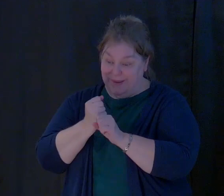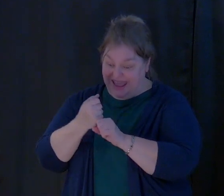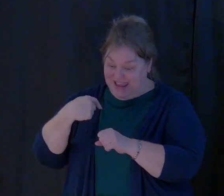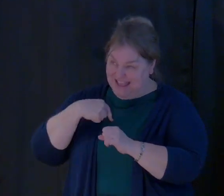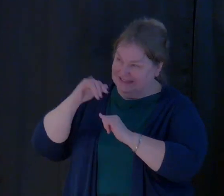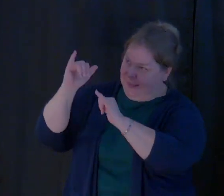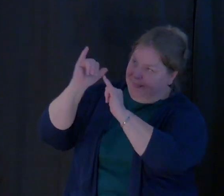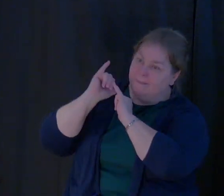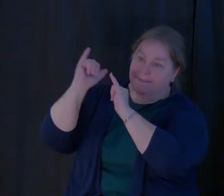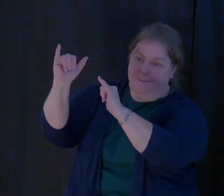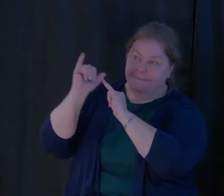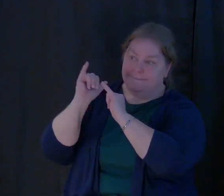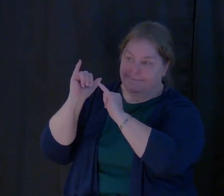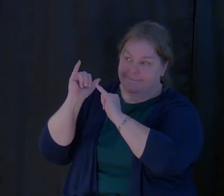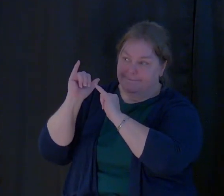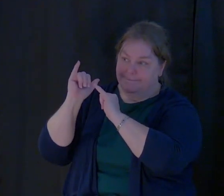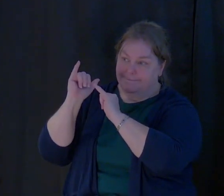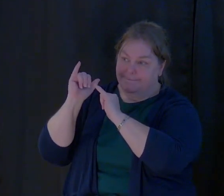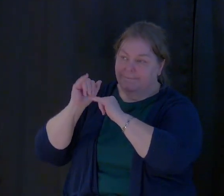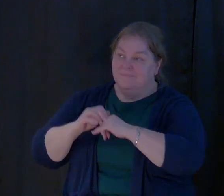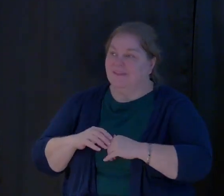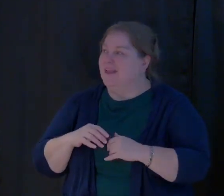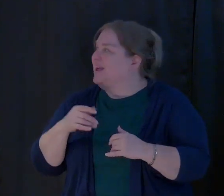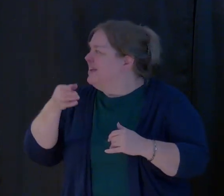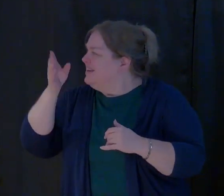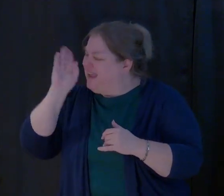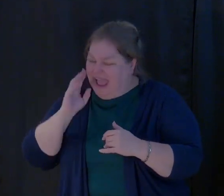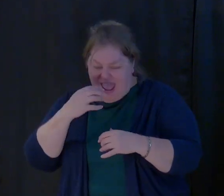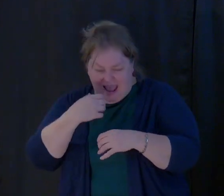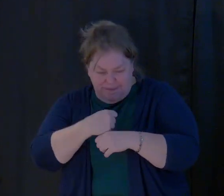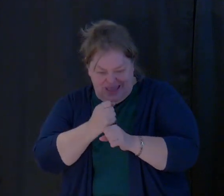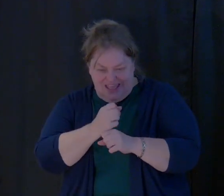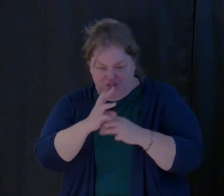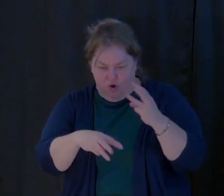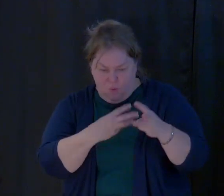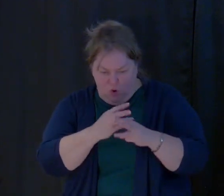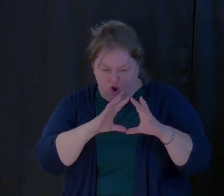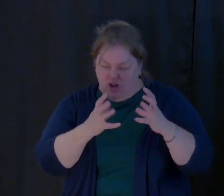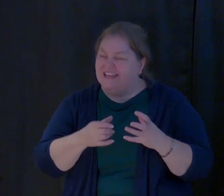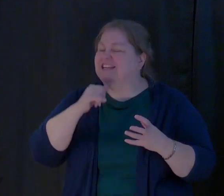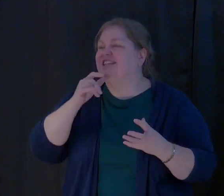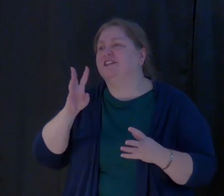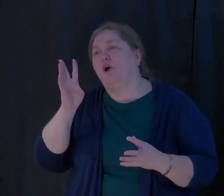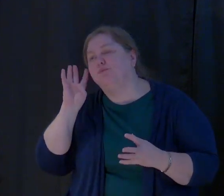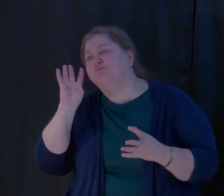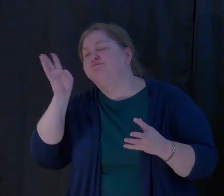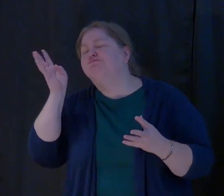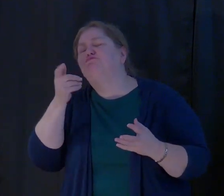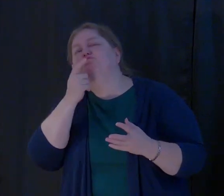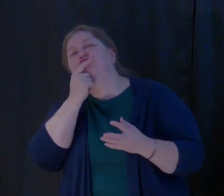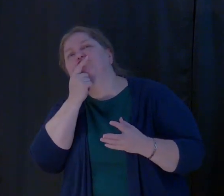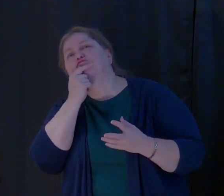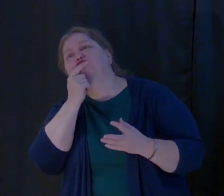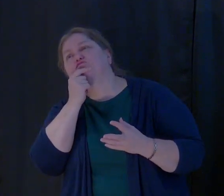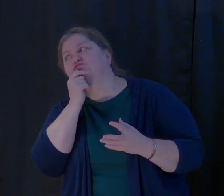image. You know, when God created this world, he just didn't go and say, okay, I'm going to create